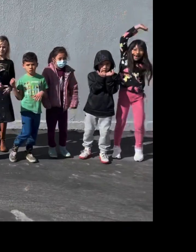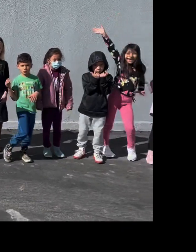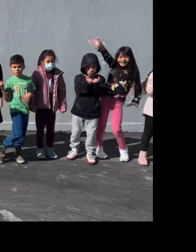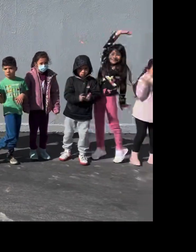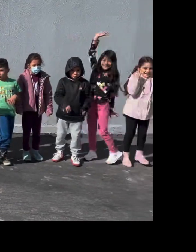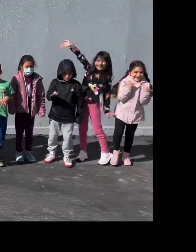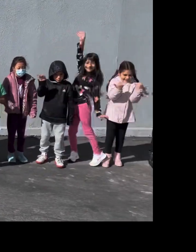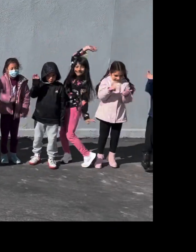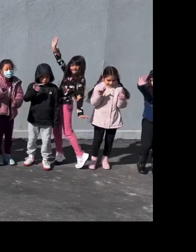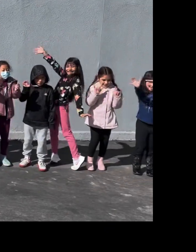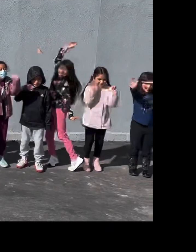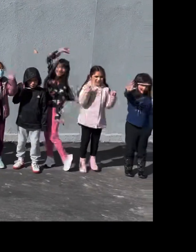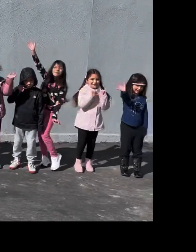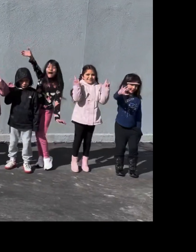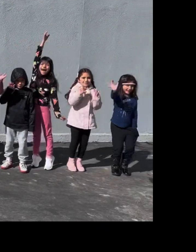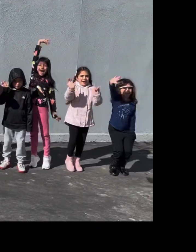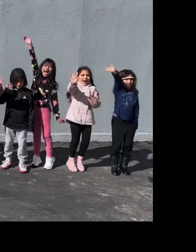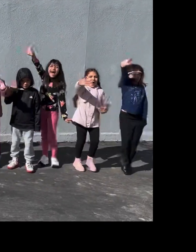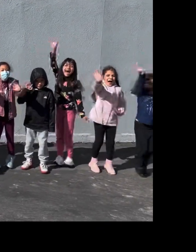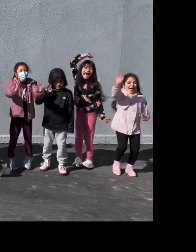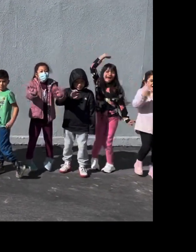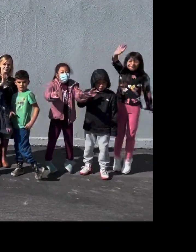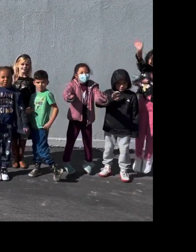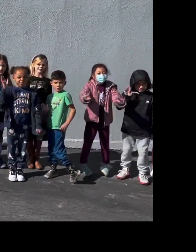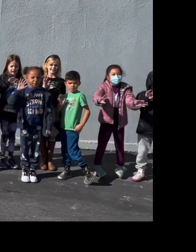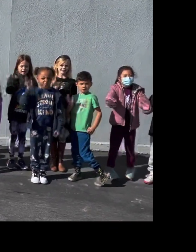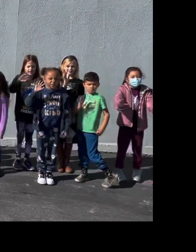Say bye! Bye! Bye!